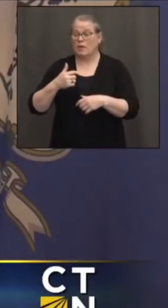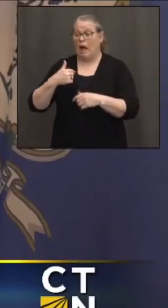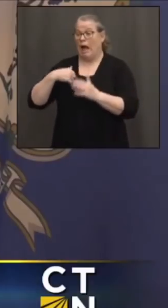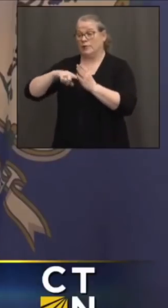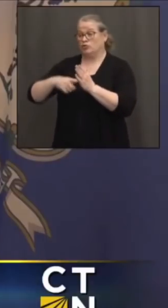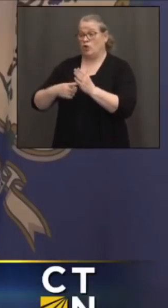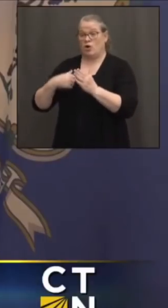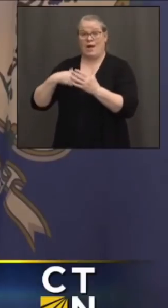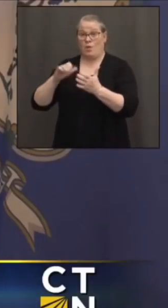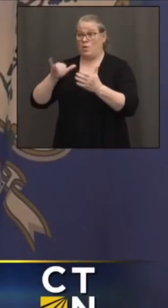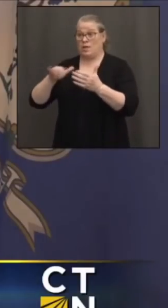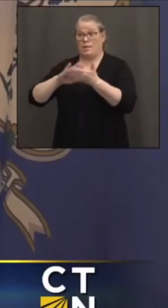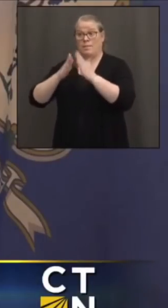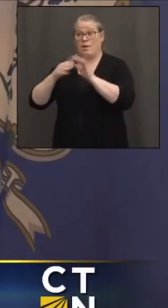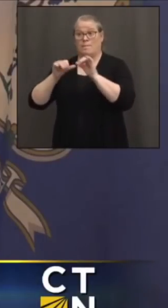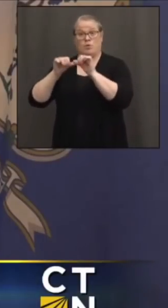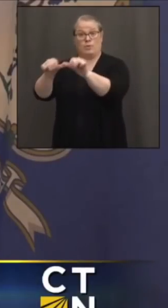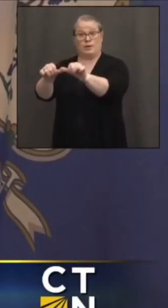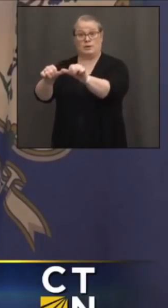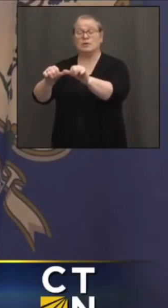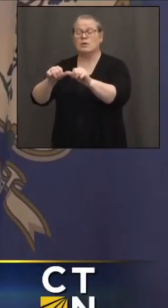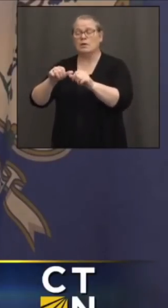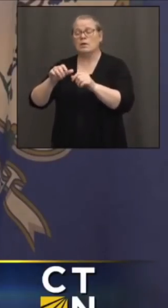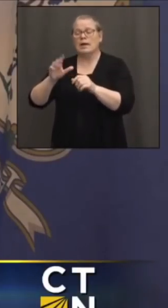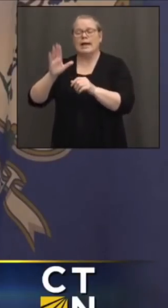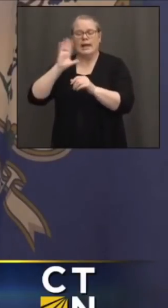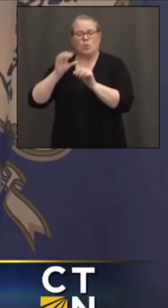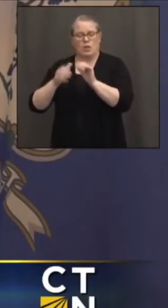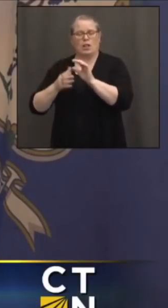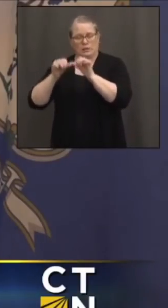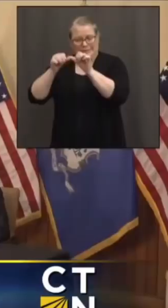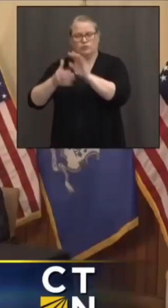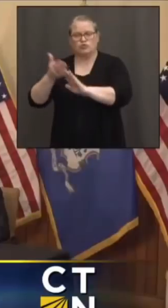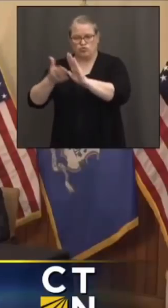legislature on that. But at a minimum, it's going to go through May 20th.